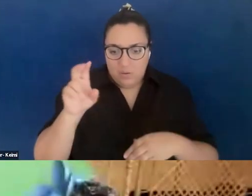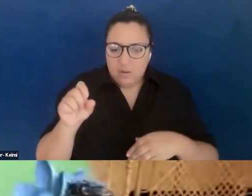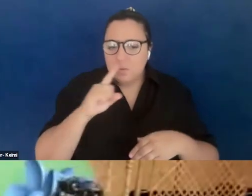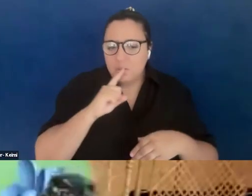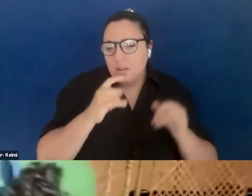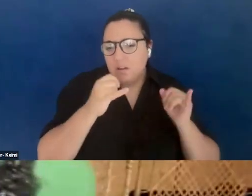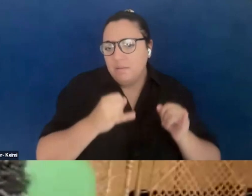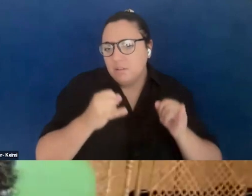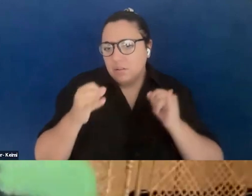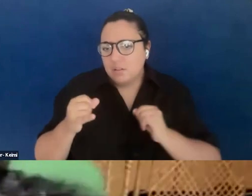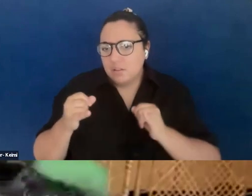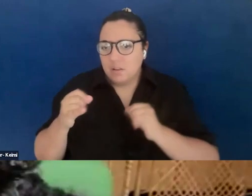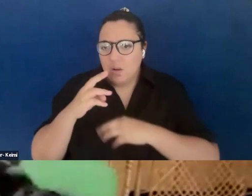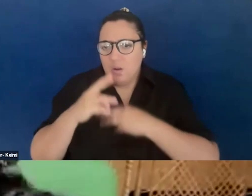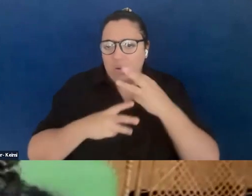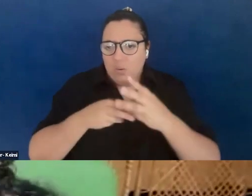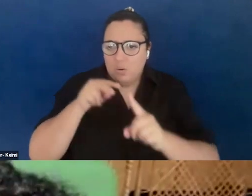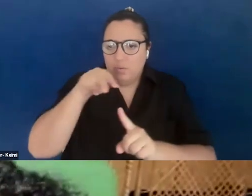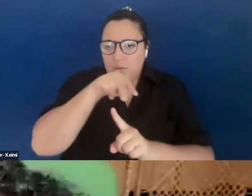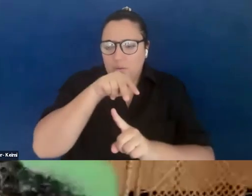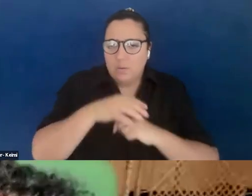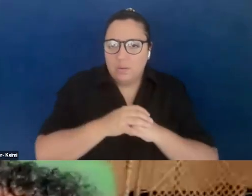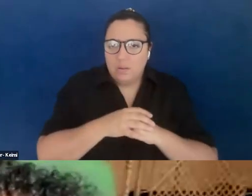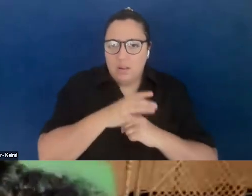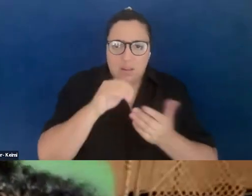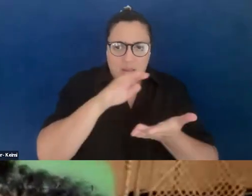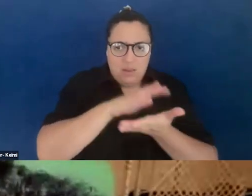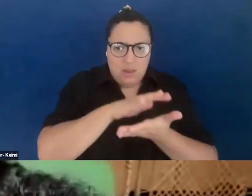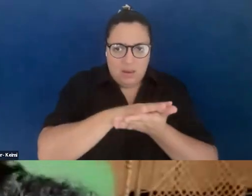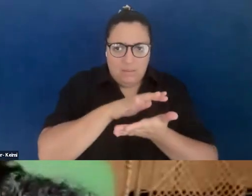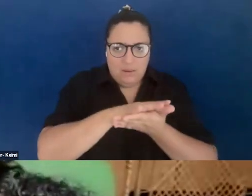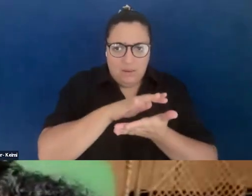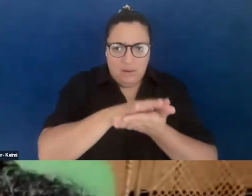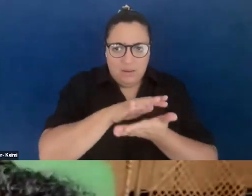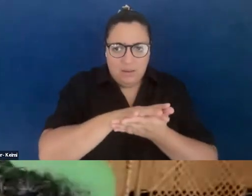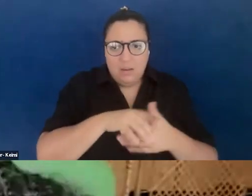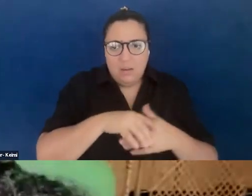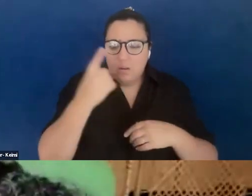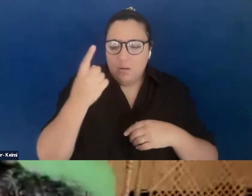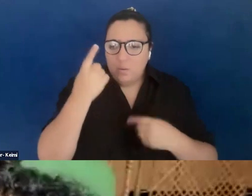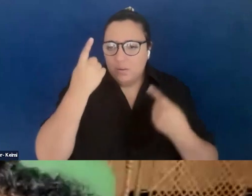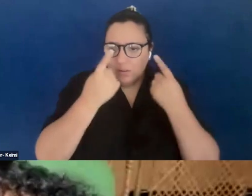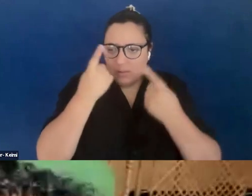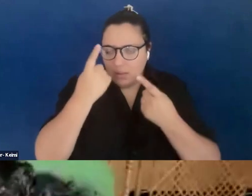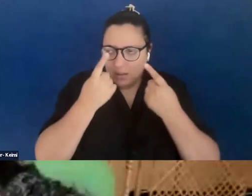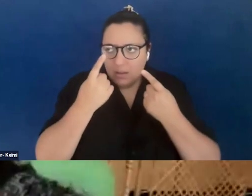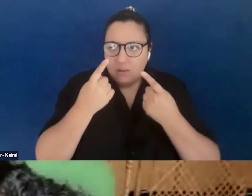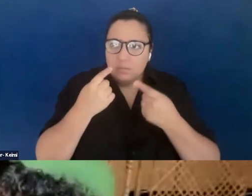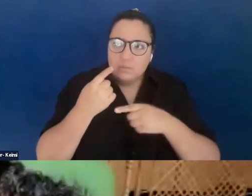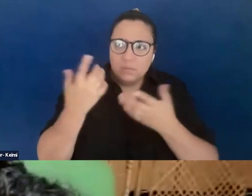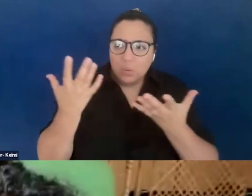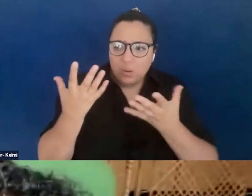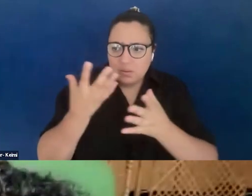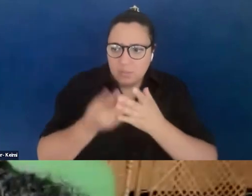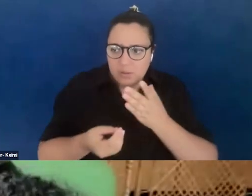individualistic, um, worldview, and then also through the academy, for those of us who are academics, is you're always looking for the critical, you're always looking for what is missing, it's much harder